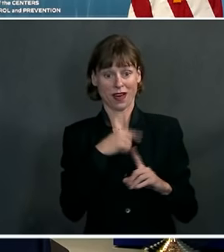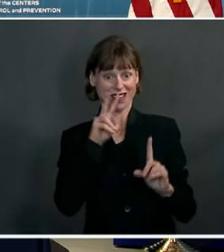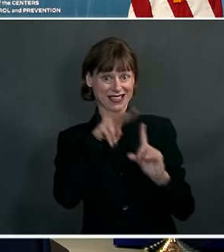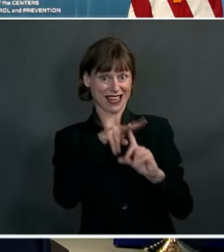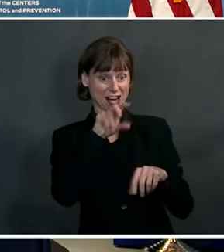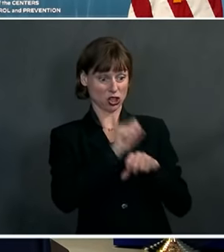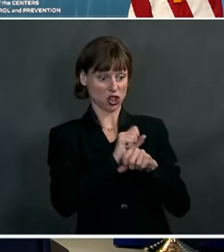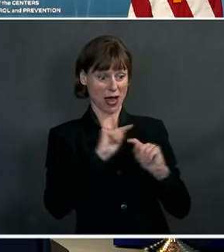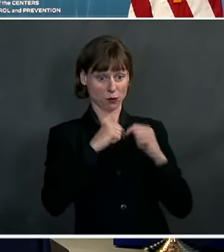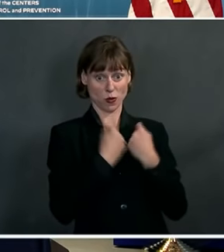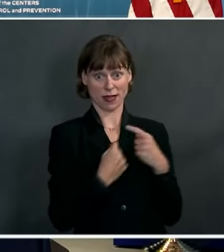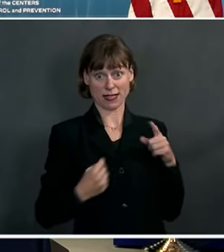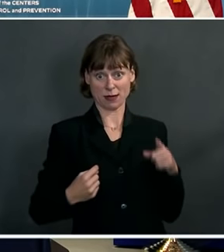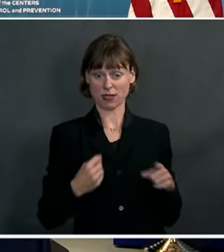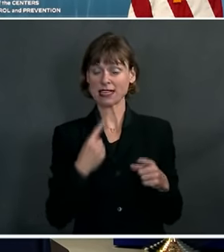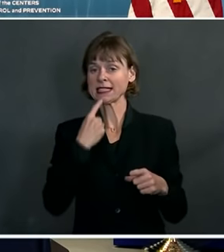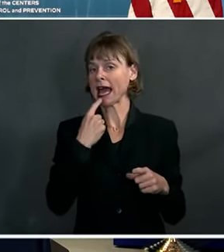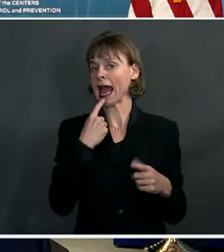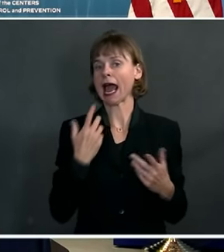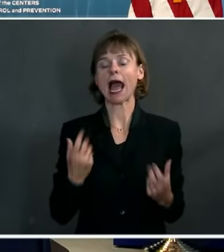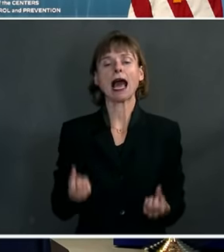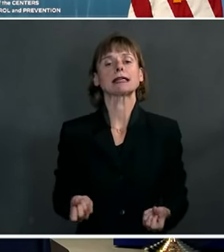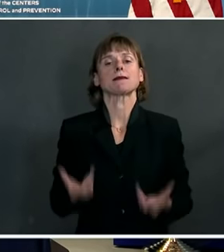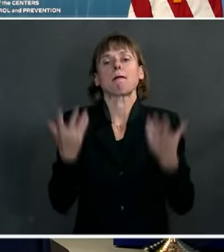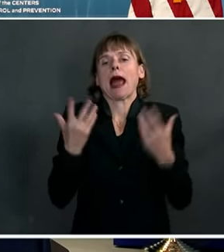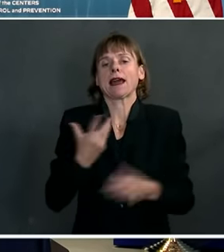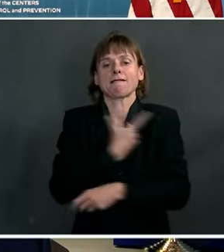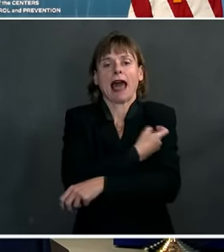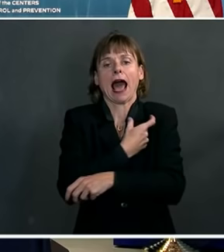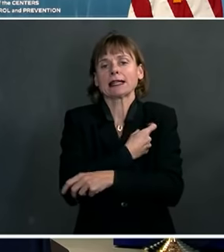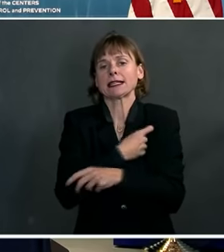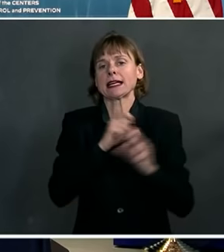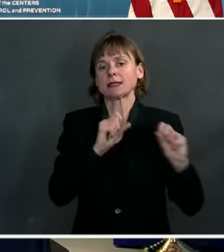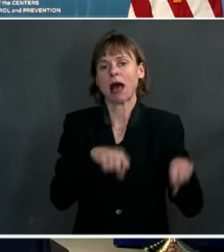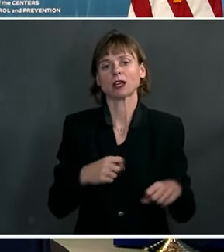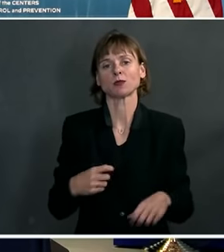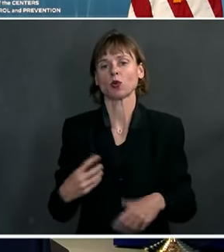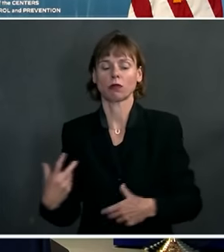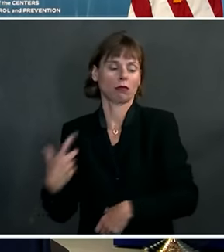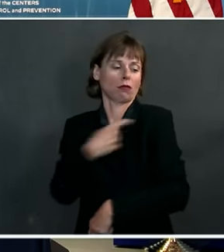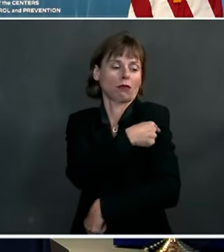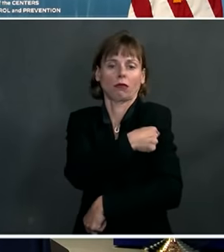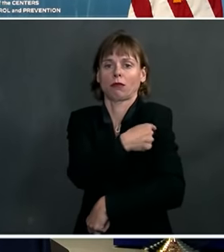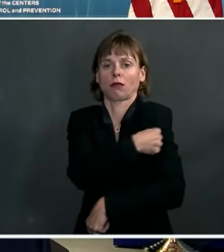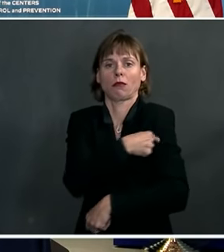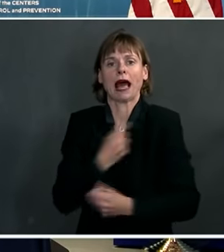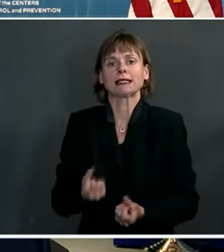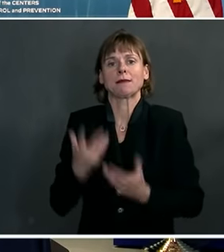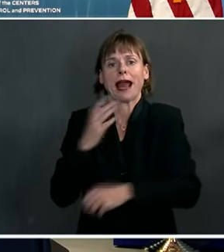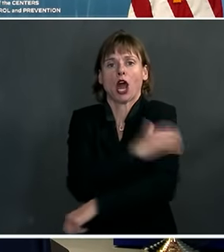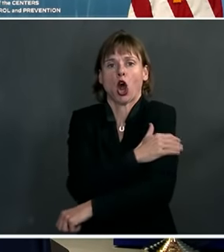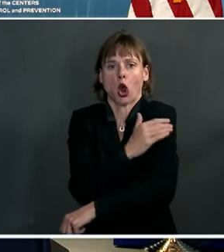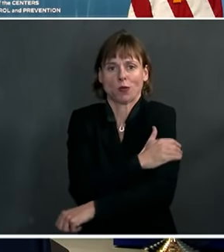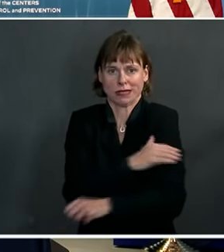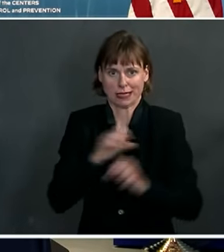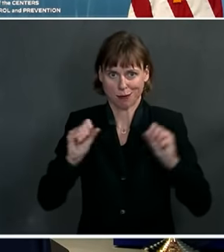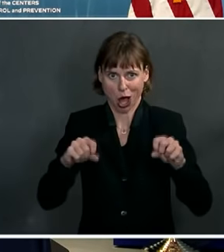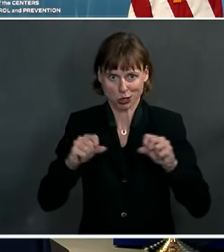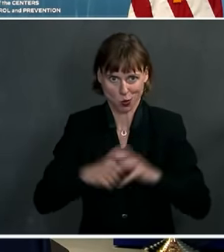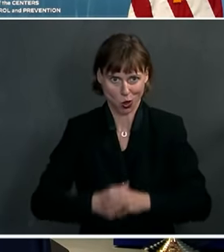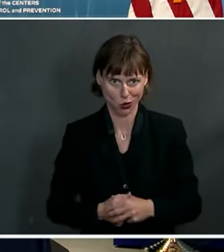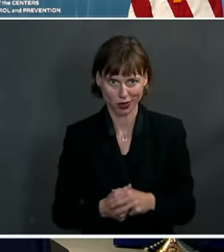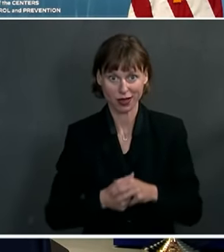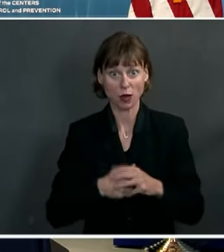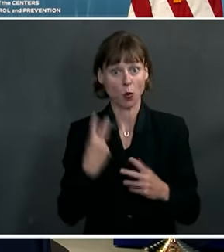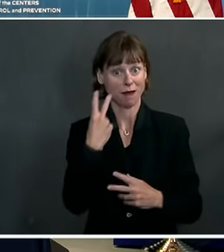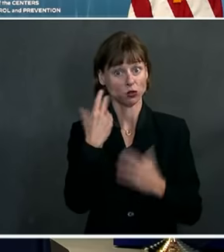is as many vaccines as possible into as many arms as possible. There are two constraints right now. The first